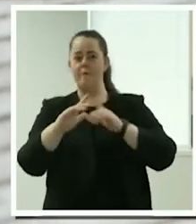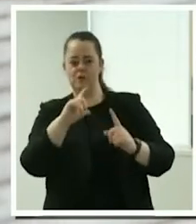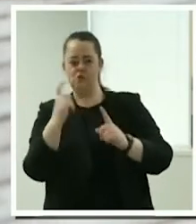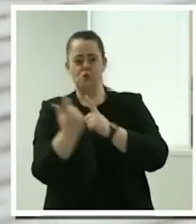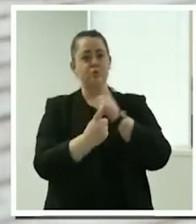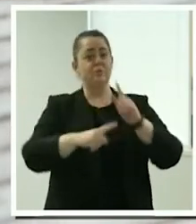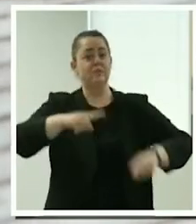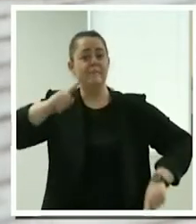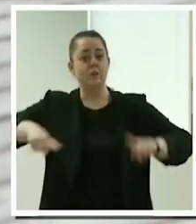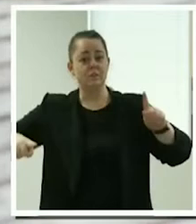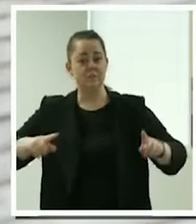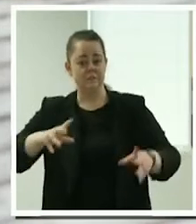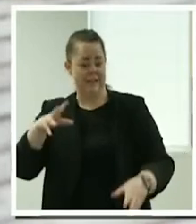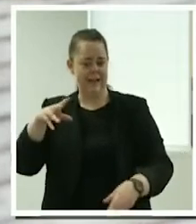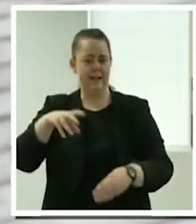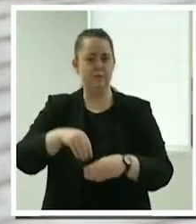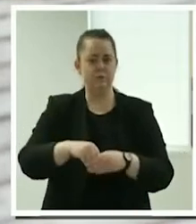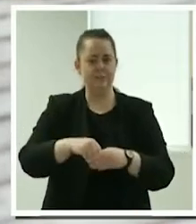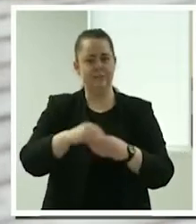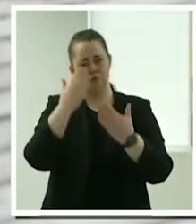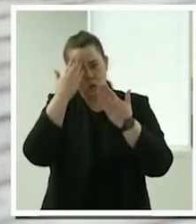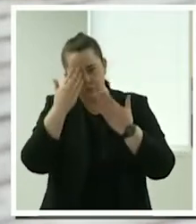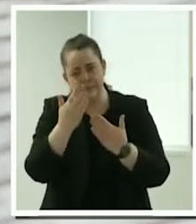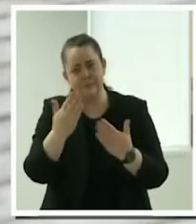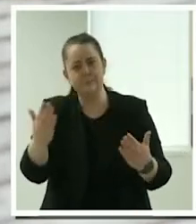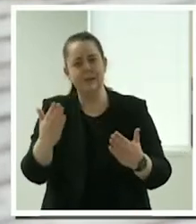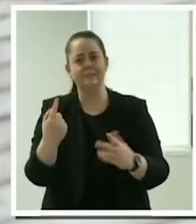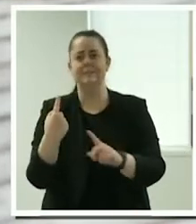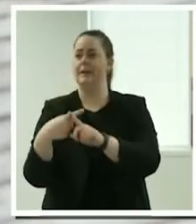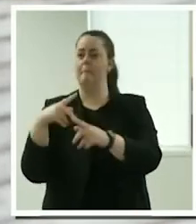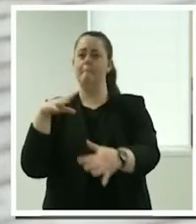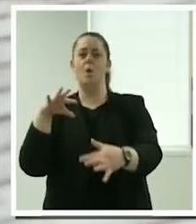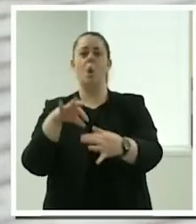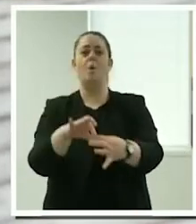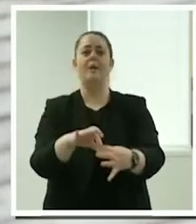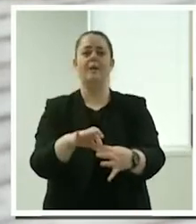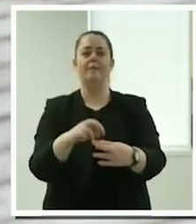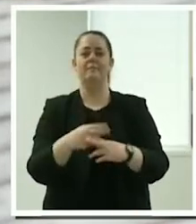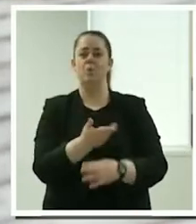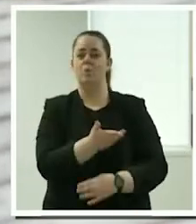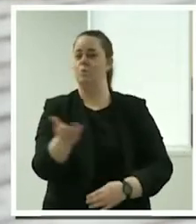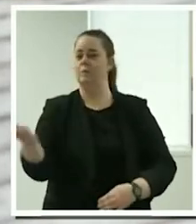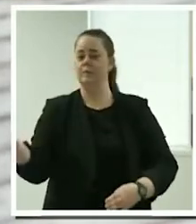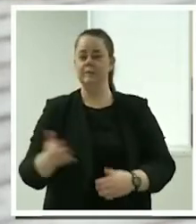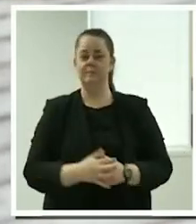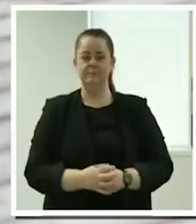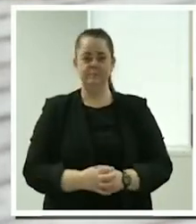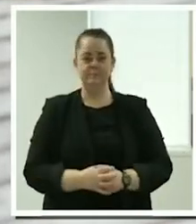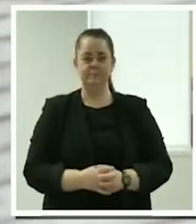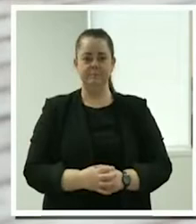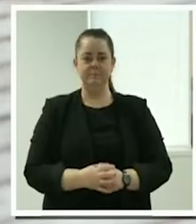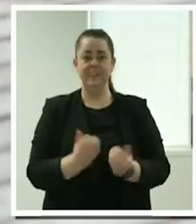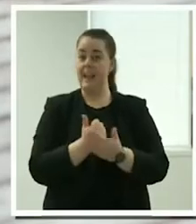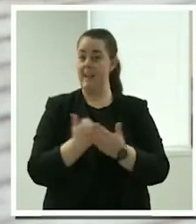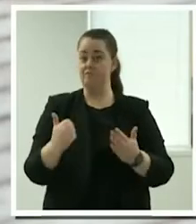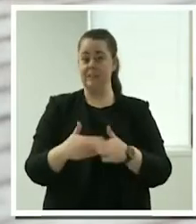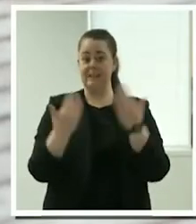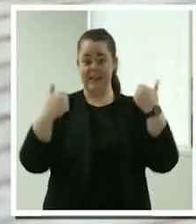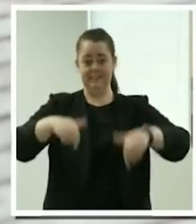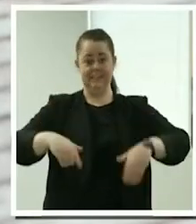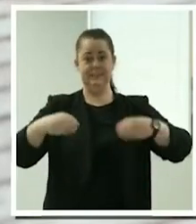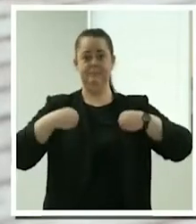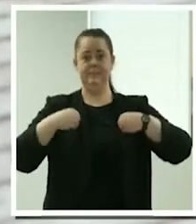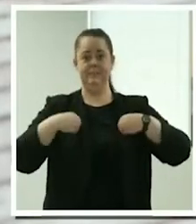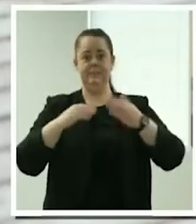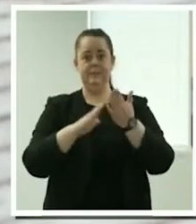respect and a sense of belonging for all people. A sentiment that is reflected daily by Mabel through the vision, mission